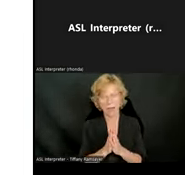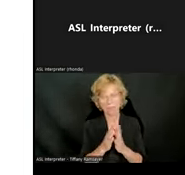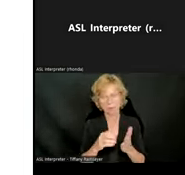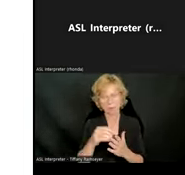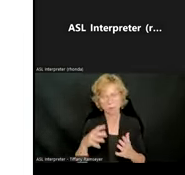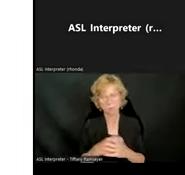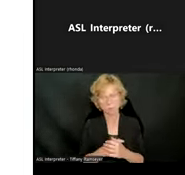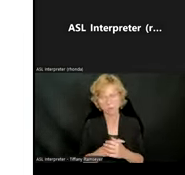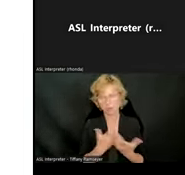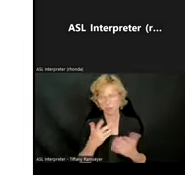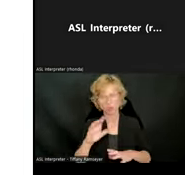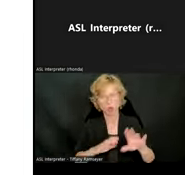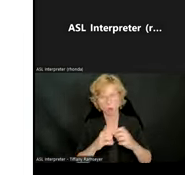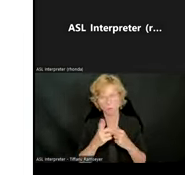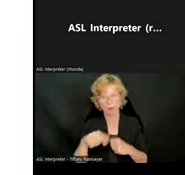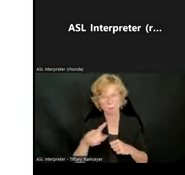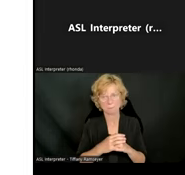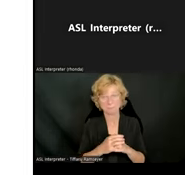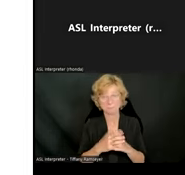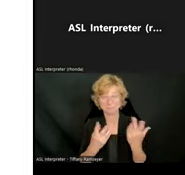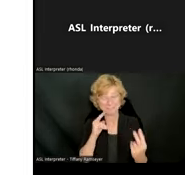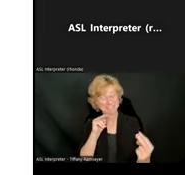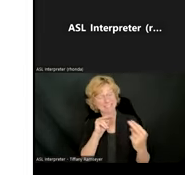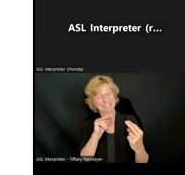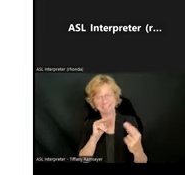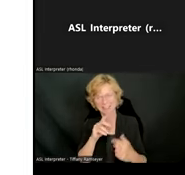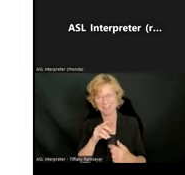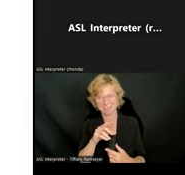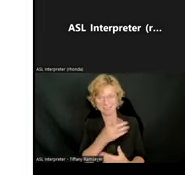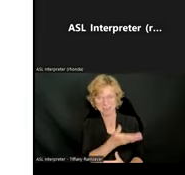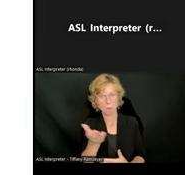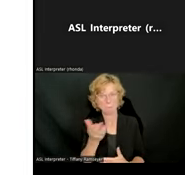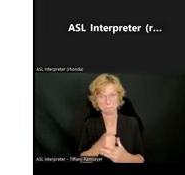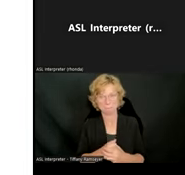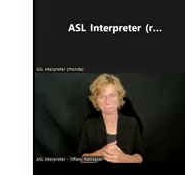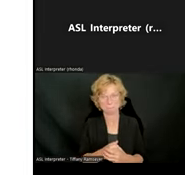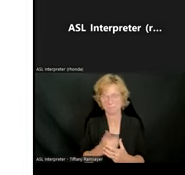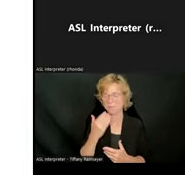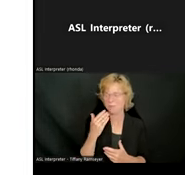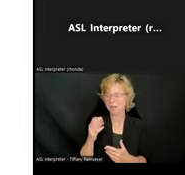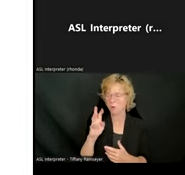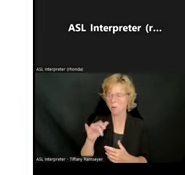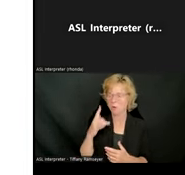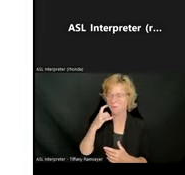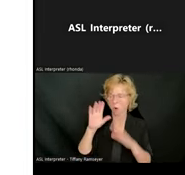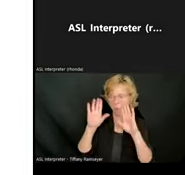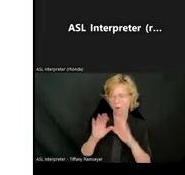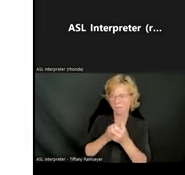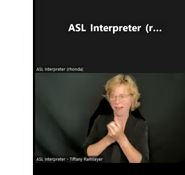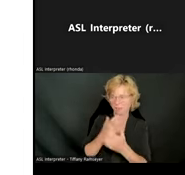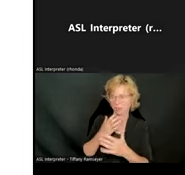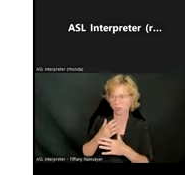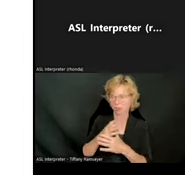Just talk with them. See them. Thank you, Emery, for being such a wonderful advocate and sharing that